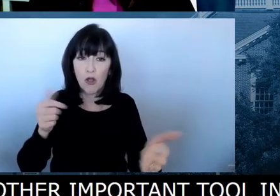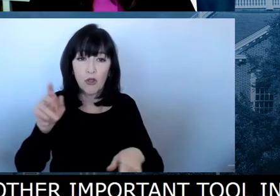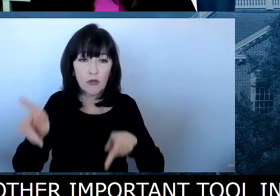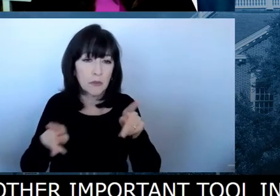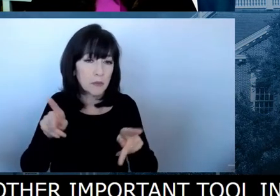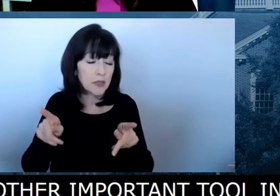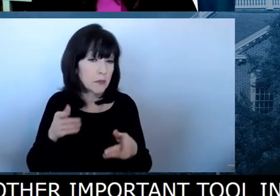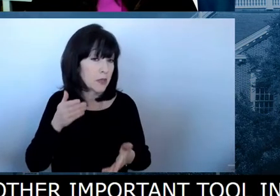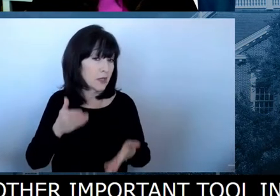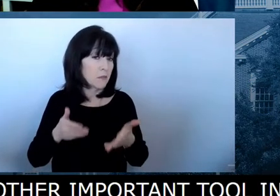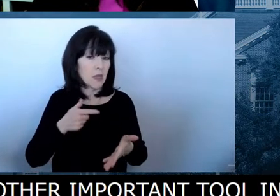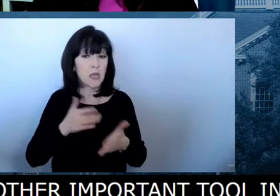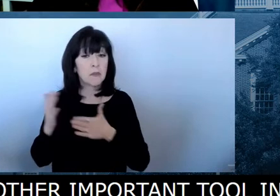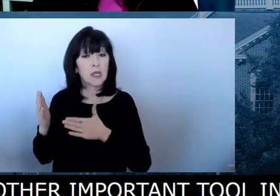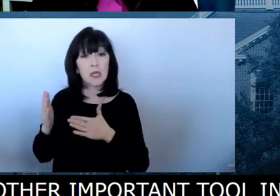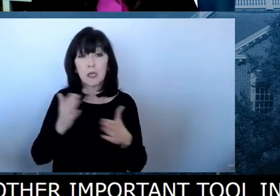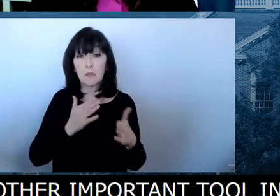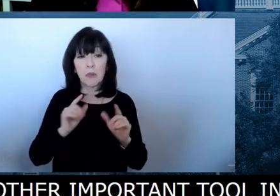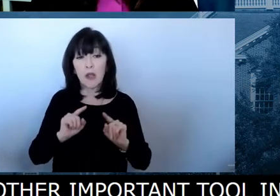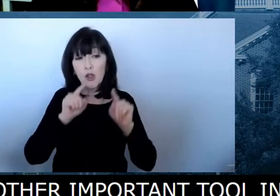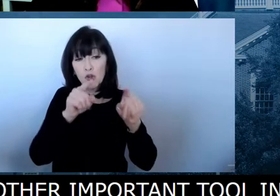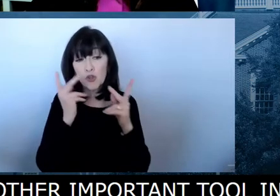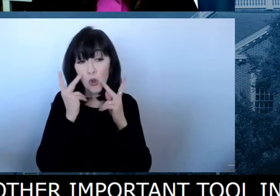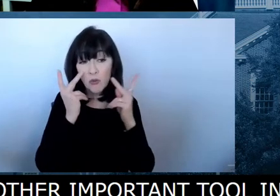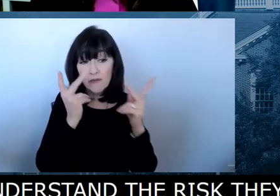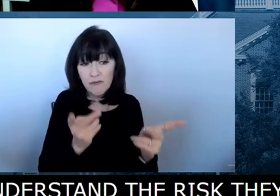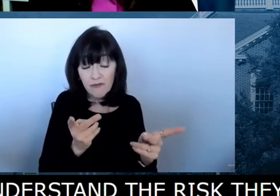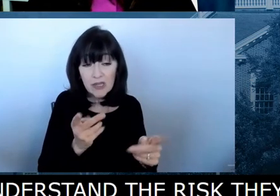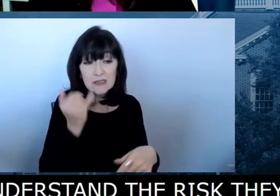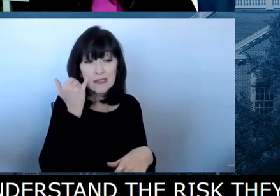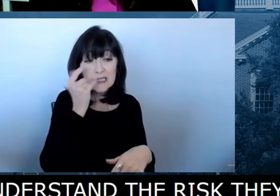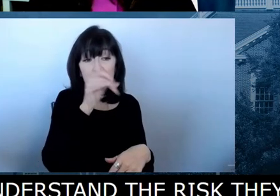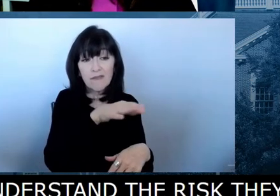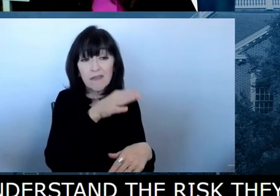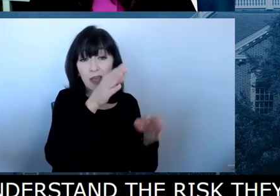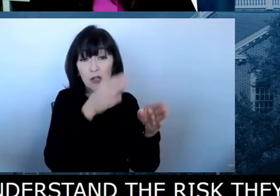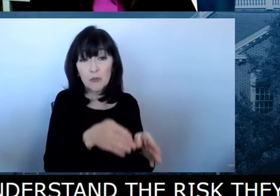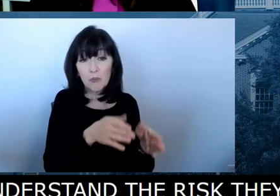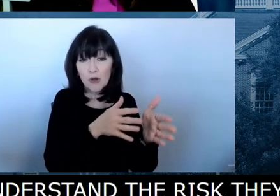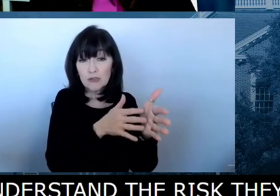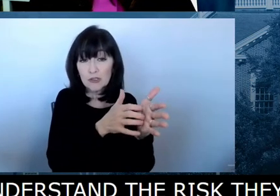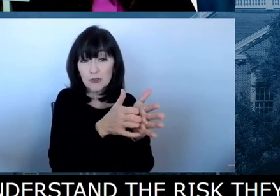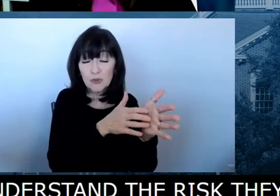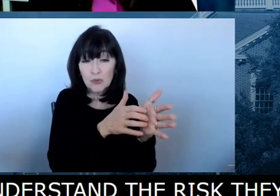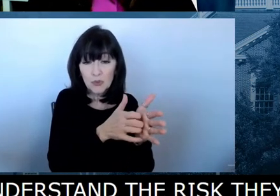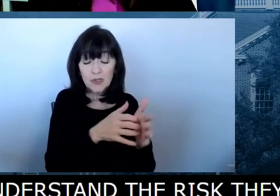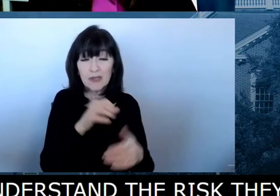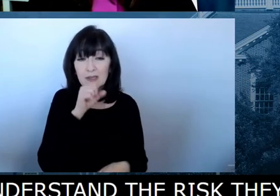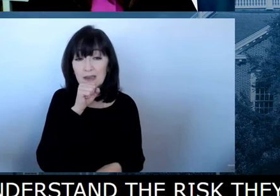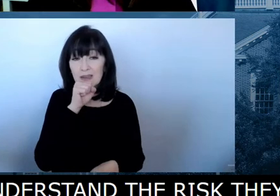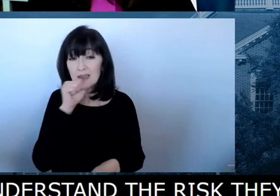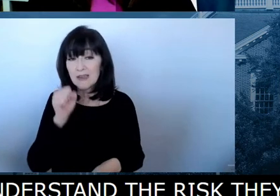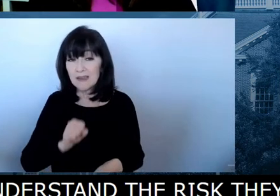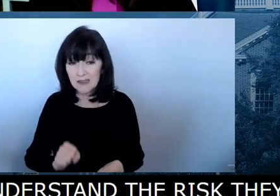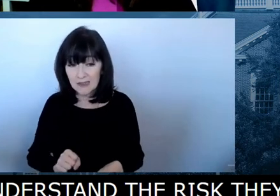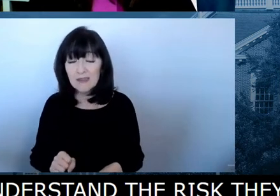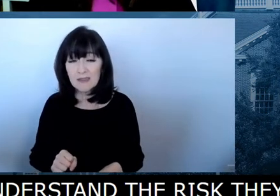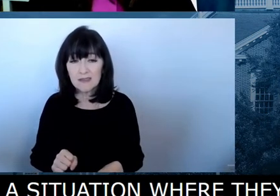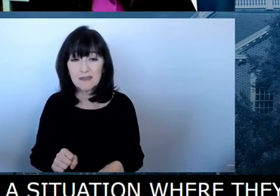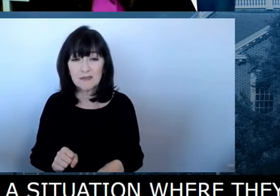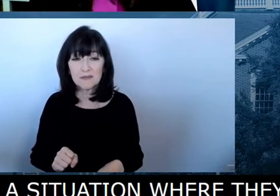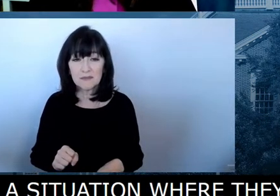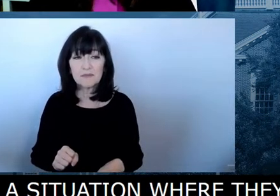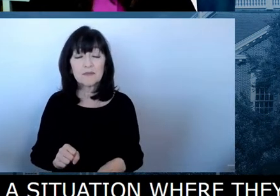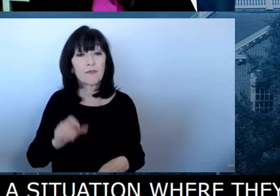going to visit somebody who's immunocompromised or, uh, an elderly relative that if that person was exposed and became